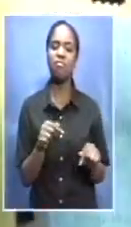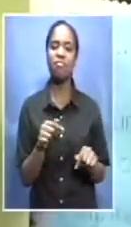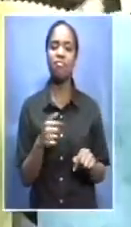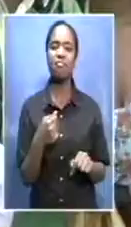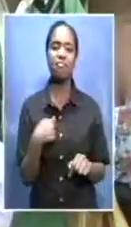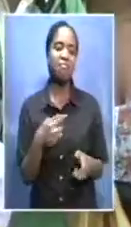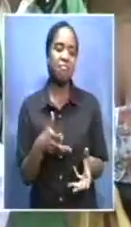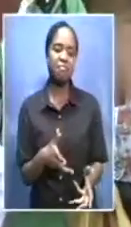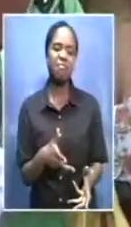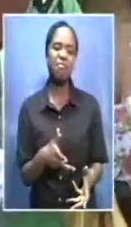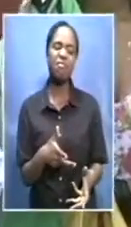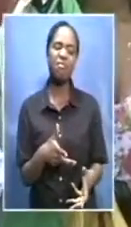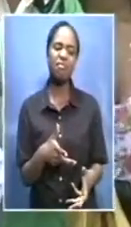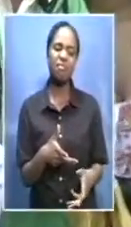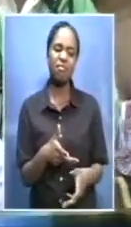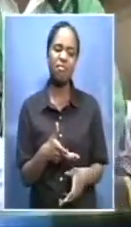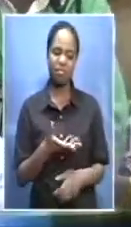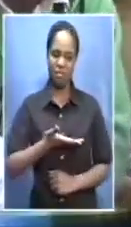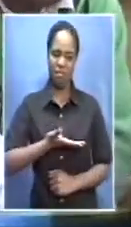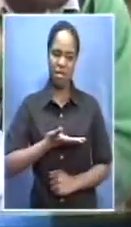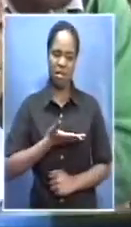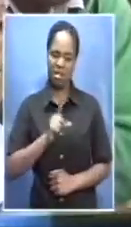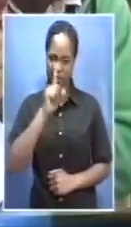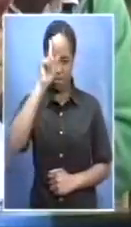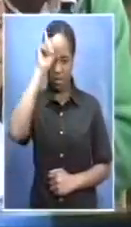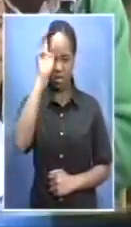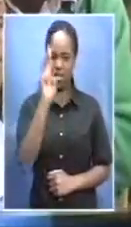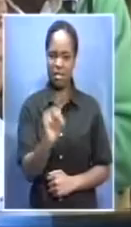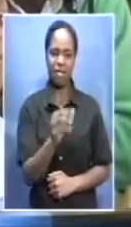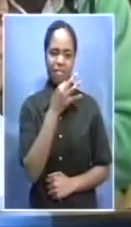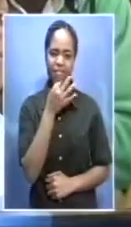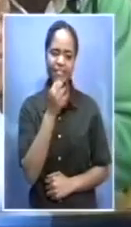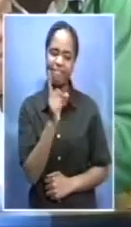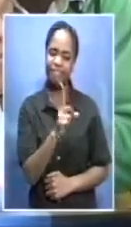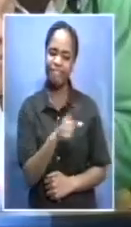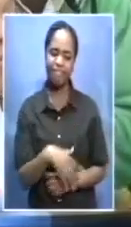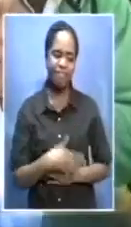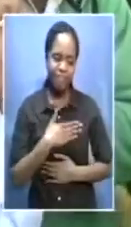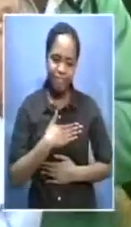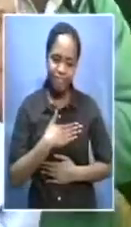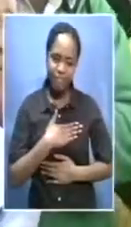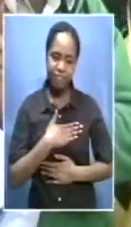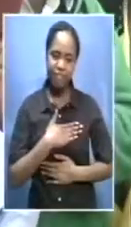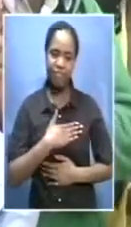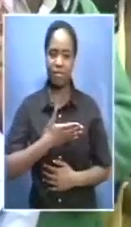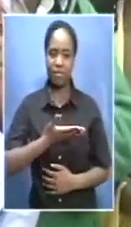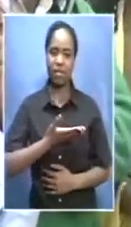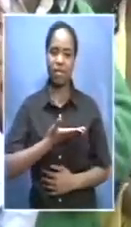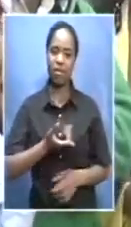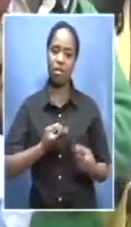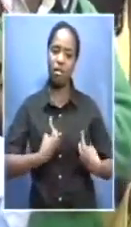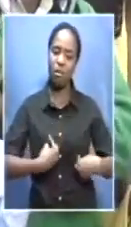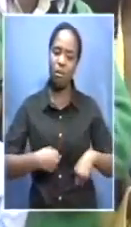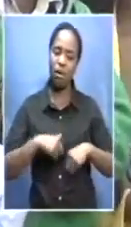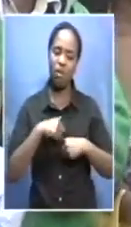dr. Mandela to just say our father must go must